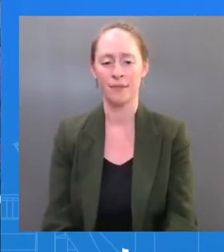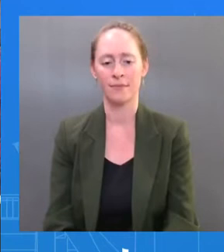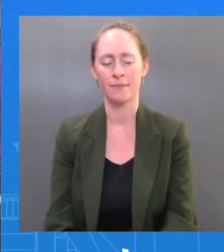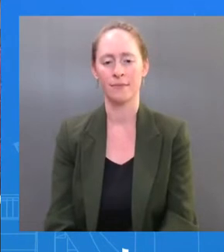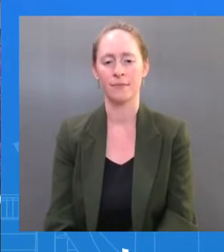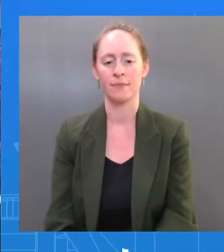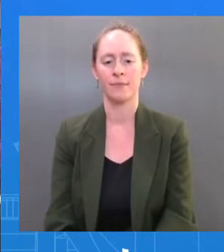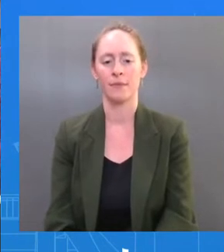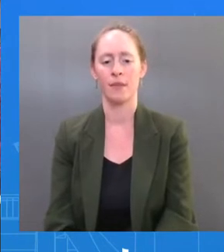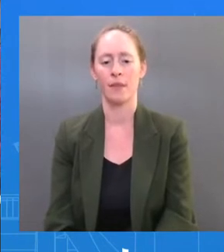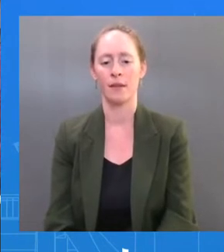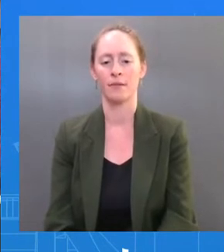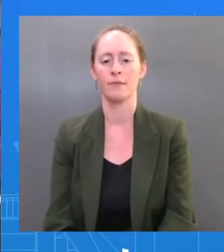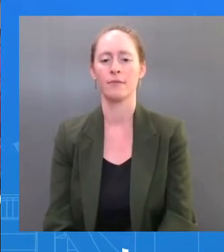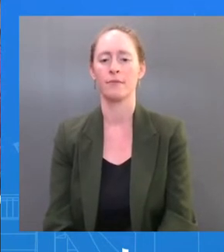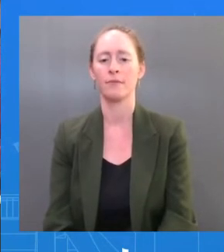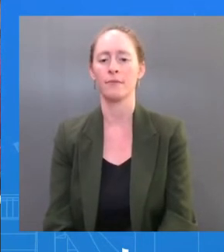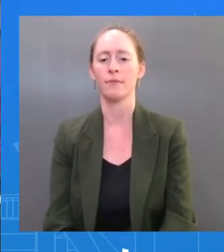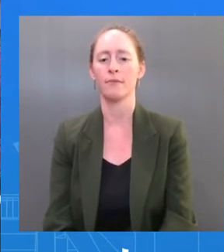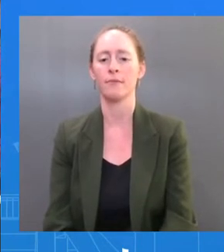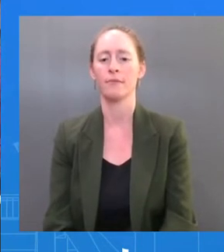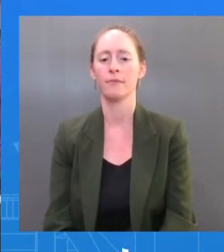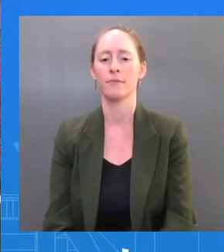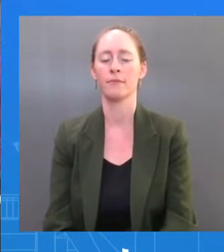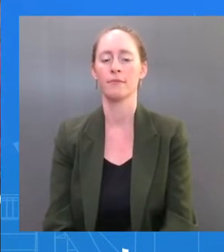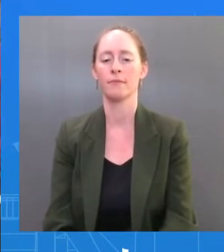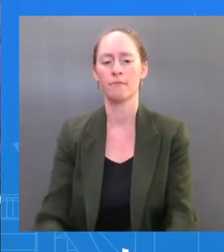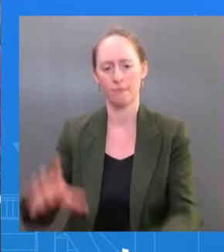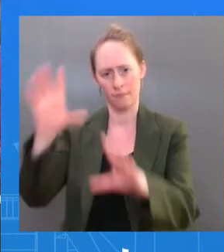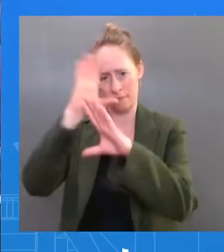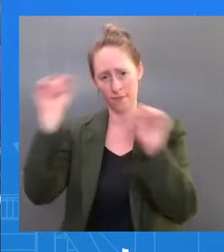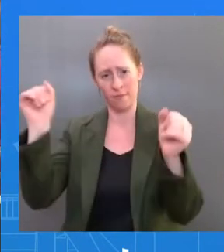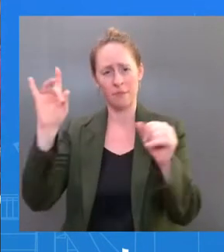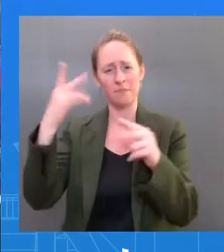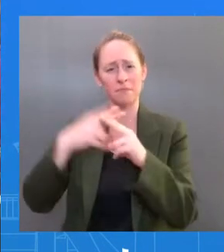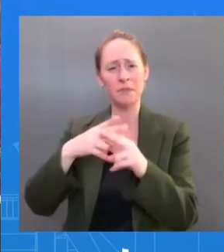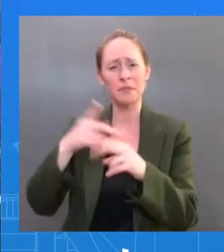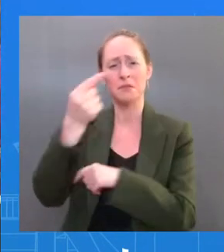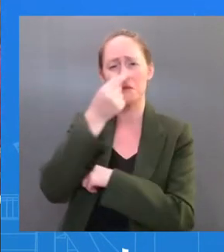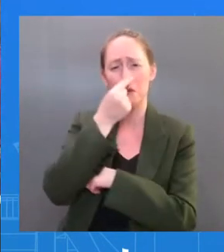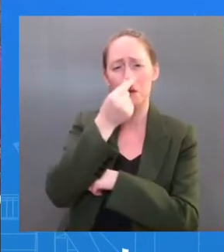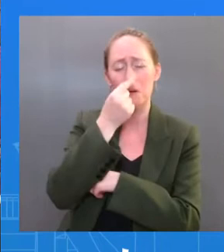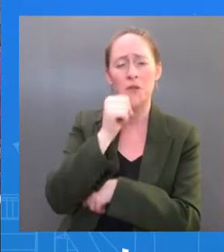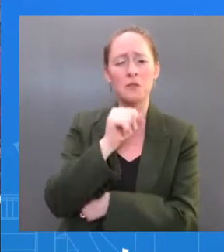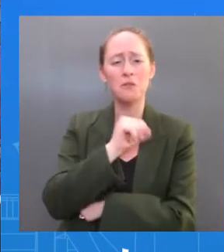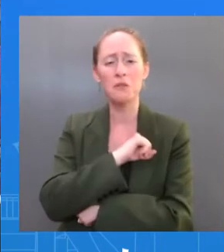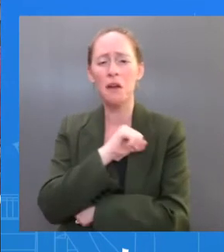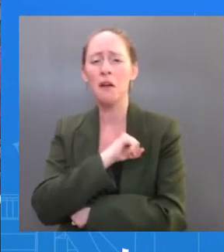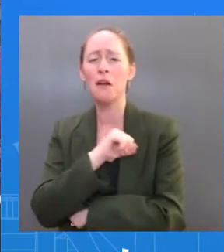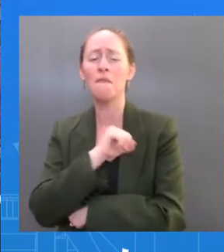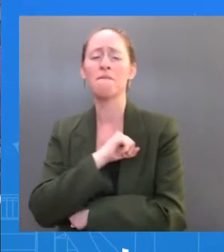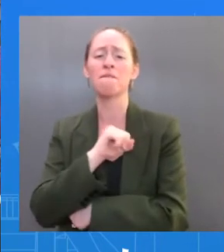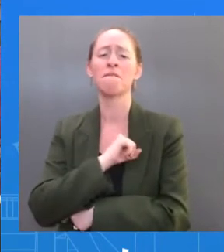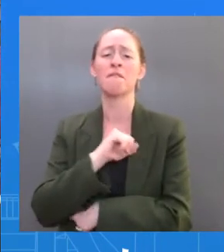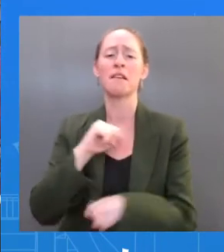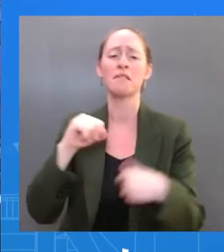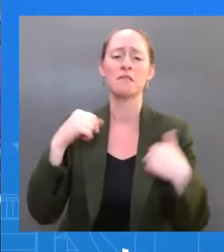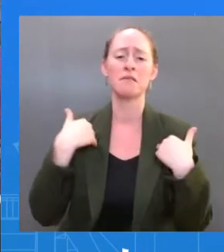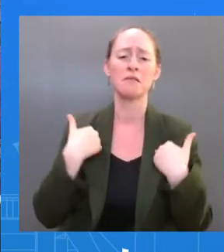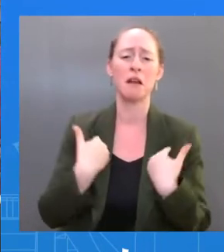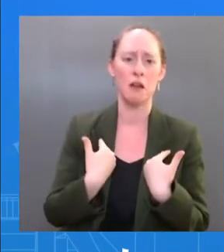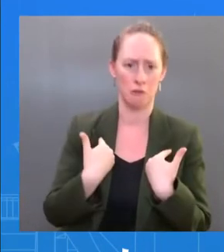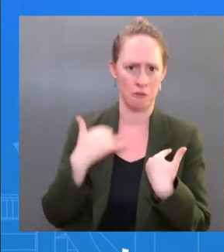dry cough. What other symptoms are you looking out for at this point? Obviously, this is the beginning of this. And what would warrant hospitalization?